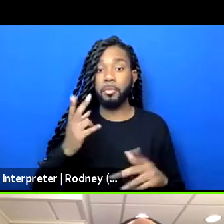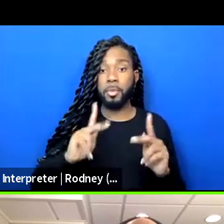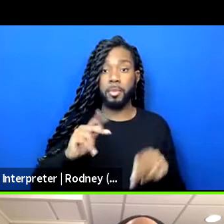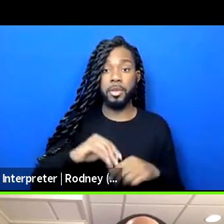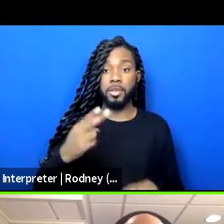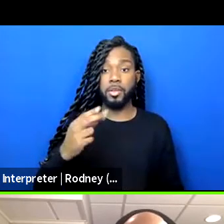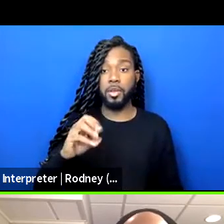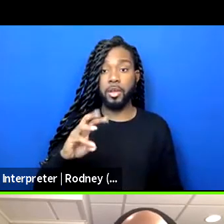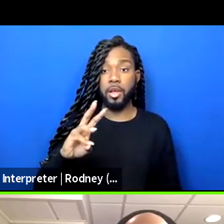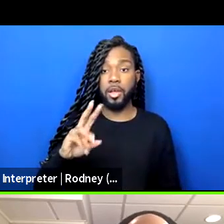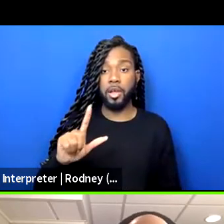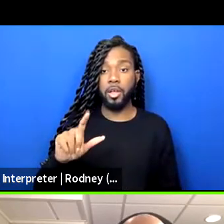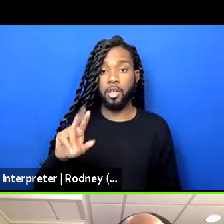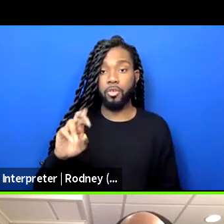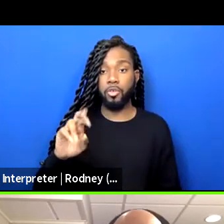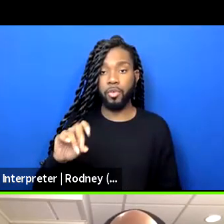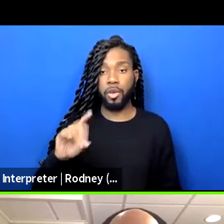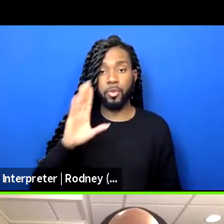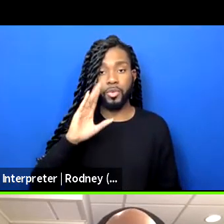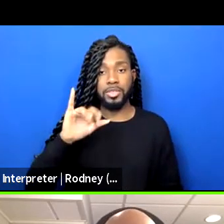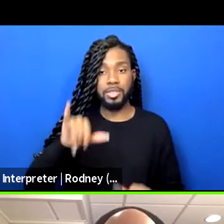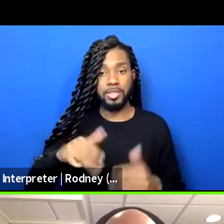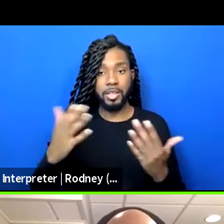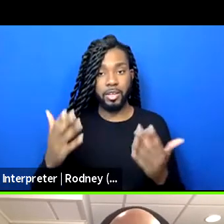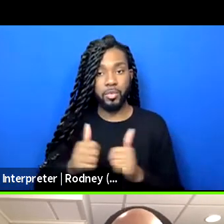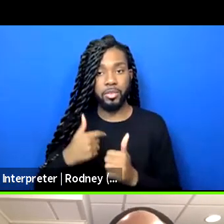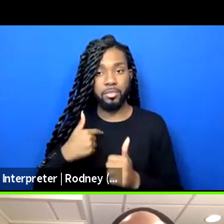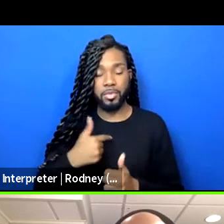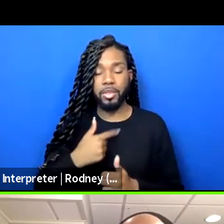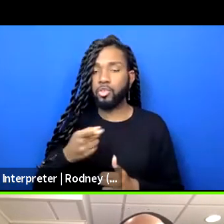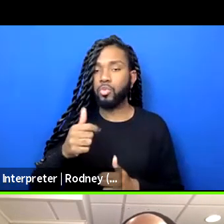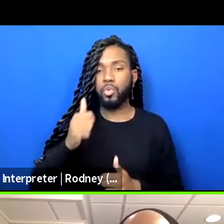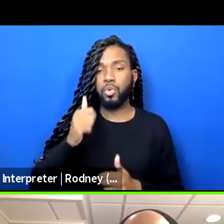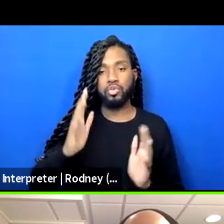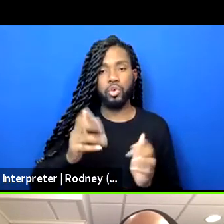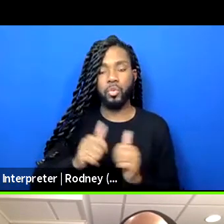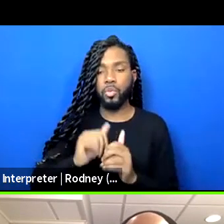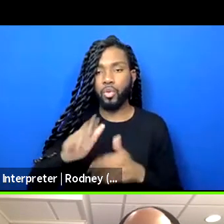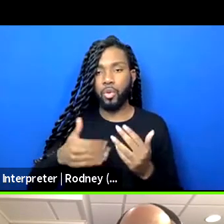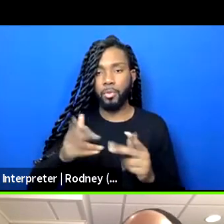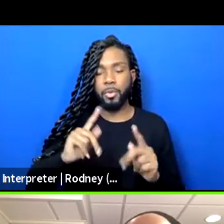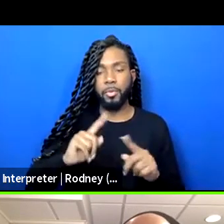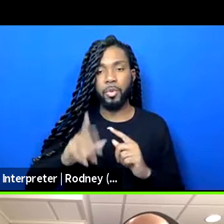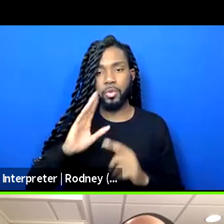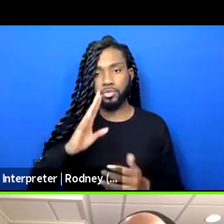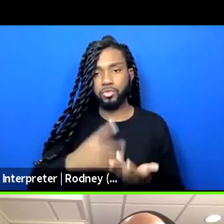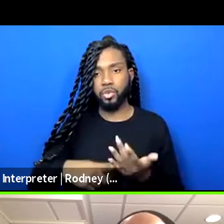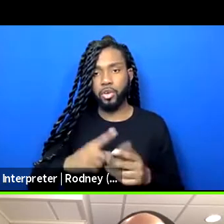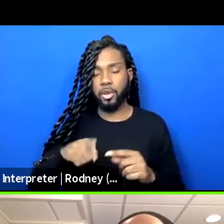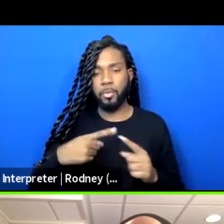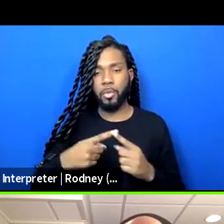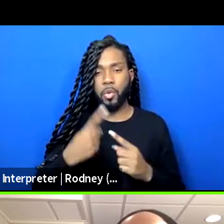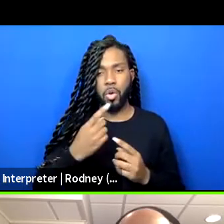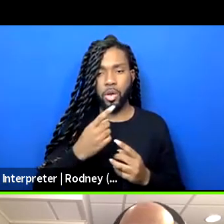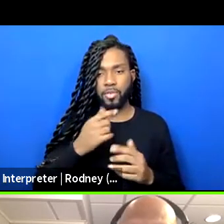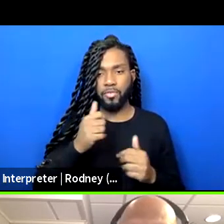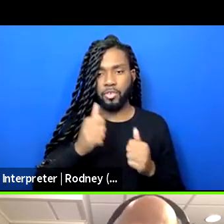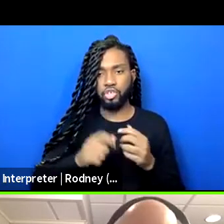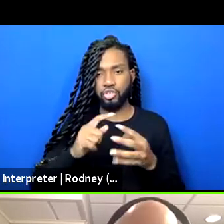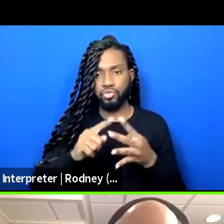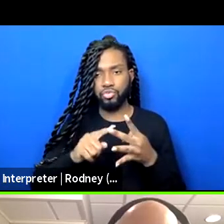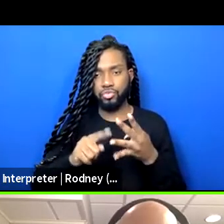with me. You will not talk to all folks, but you will, um, be focusing on one of those four elements. My room will be focusing on